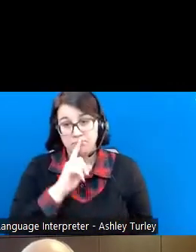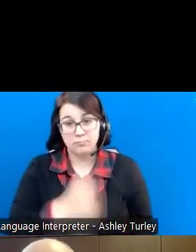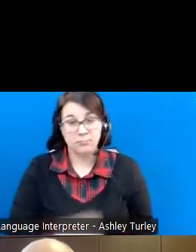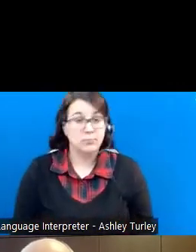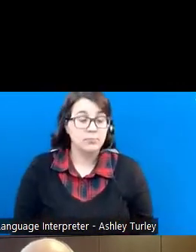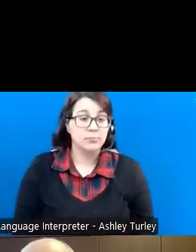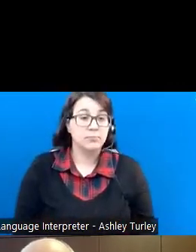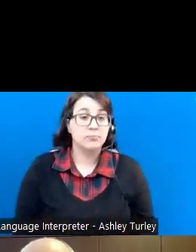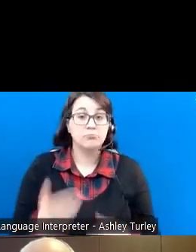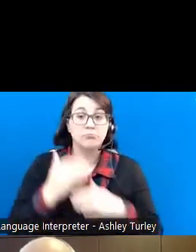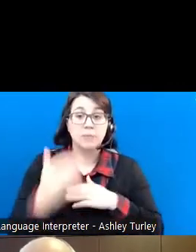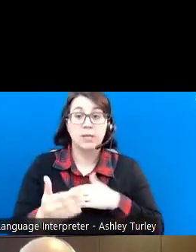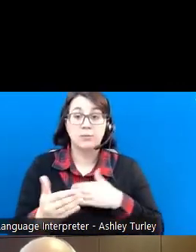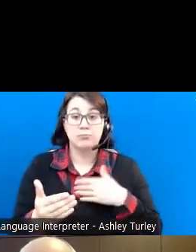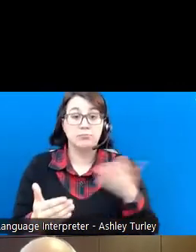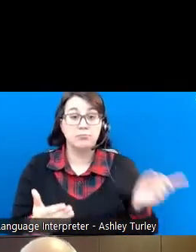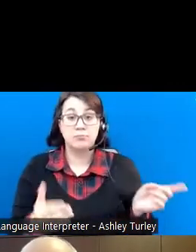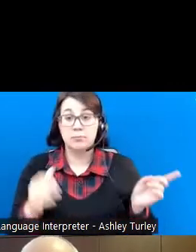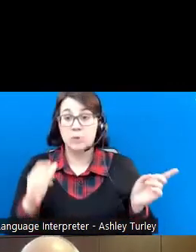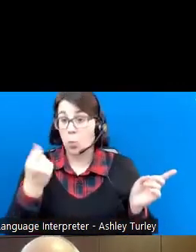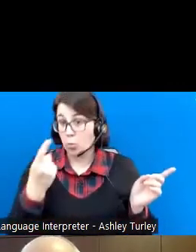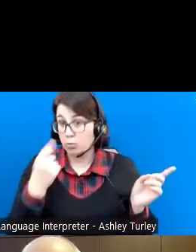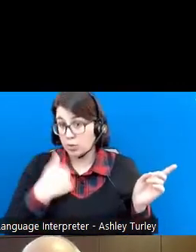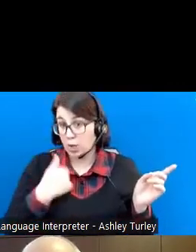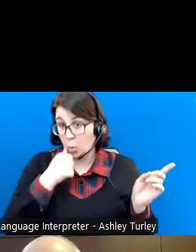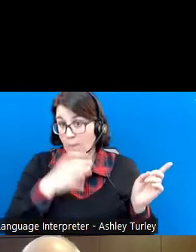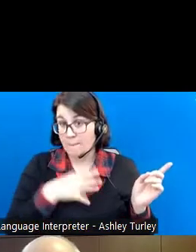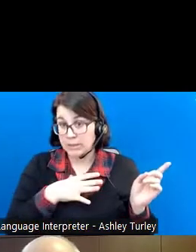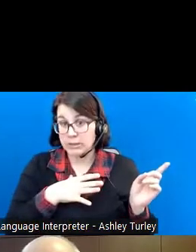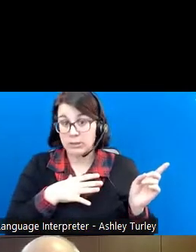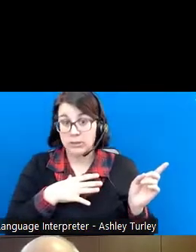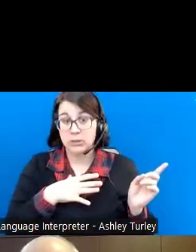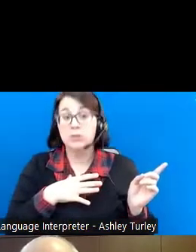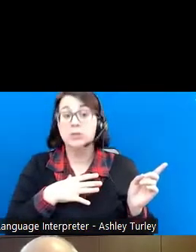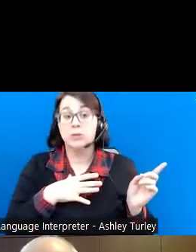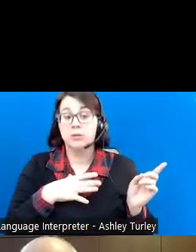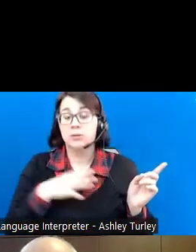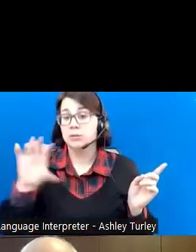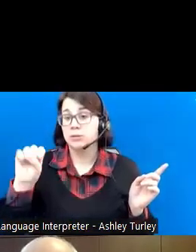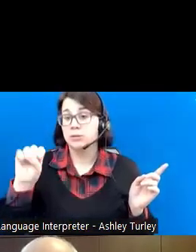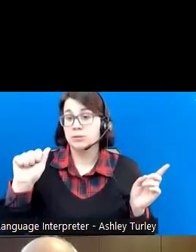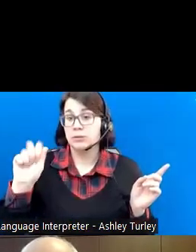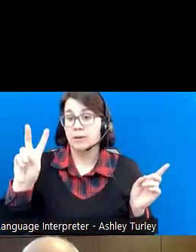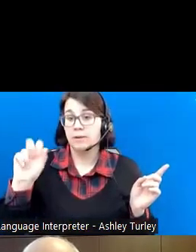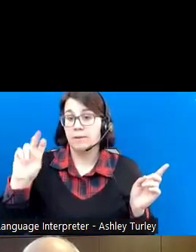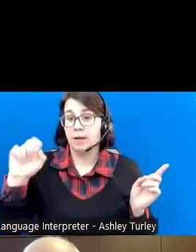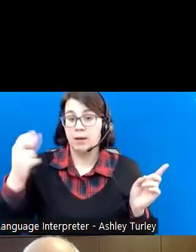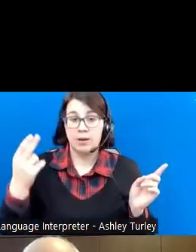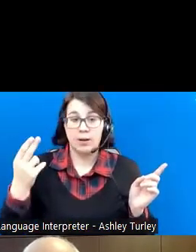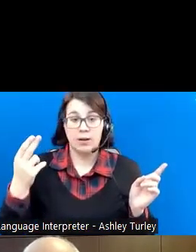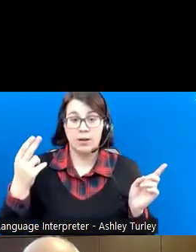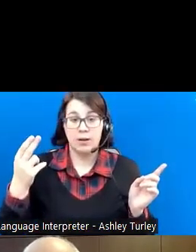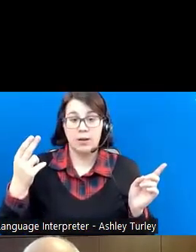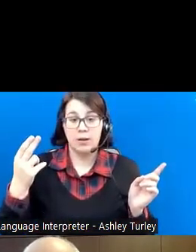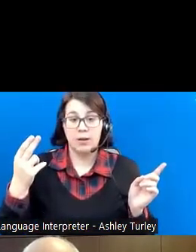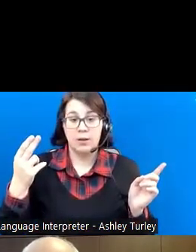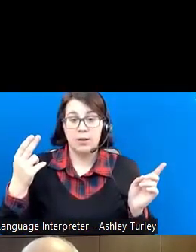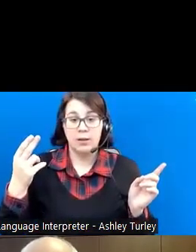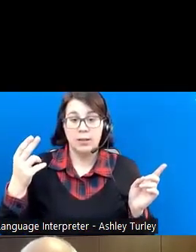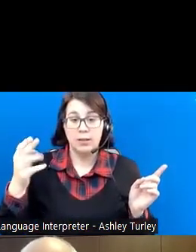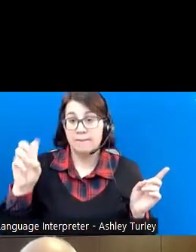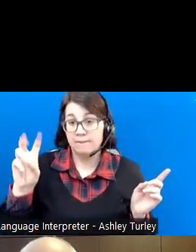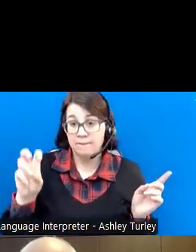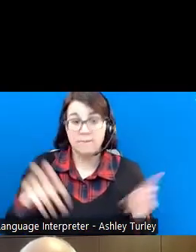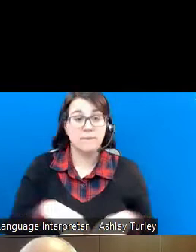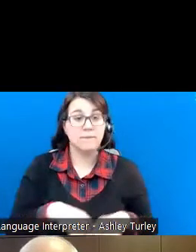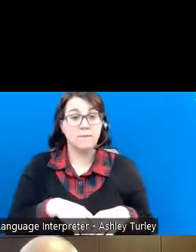So here's an example of a young woman who, Savannah Eve, and Savannah is showing her pride